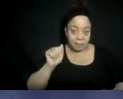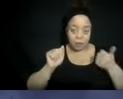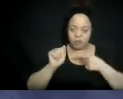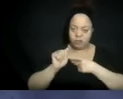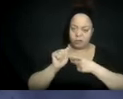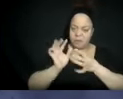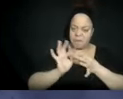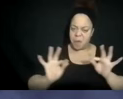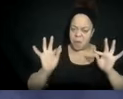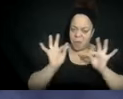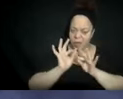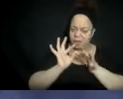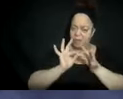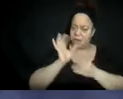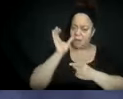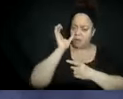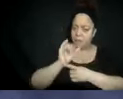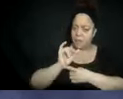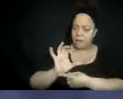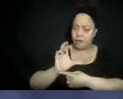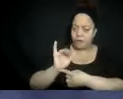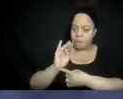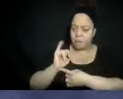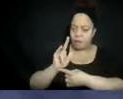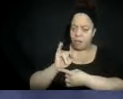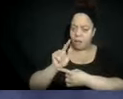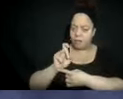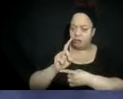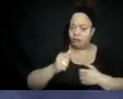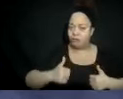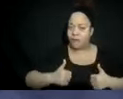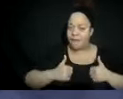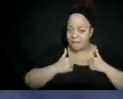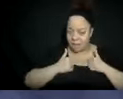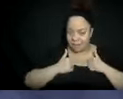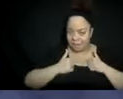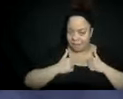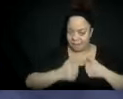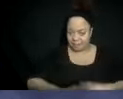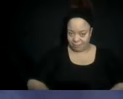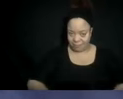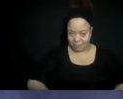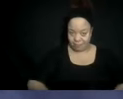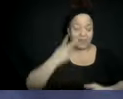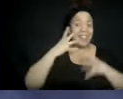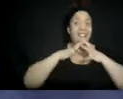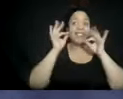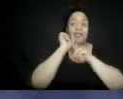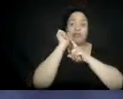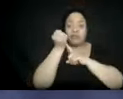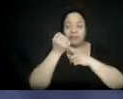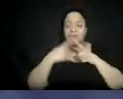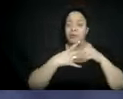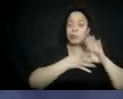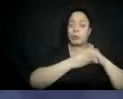situations and stories that have occurred. The first kind of youth prisons, um, the WB Du